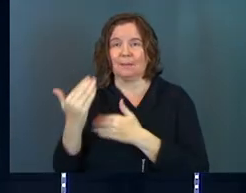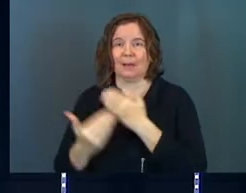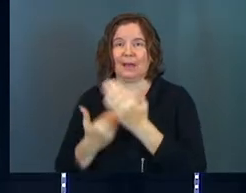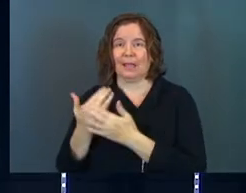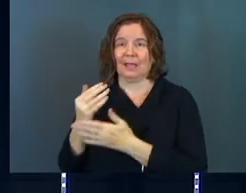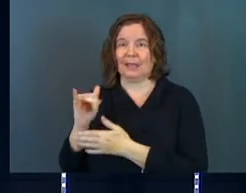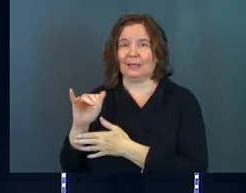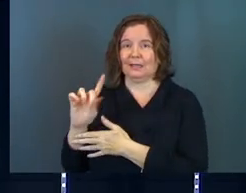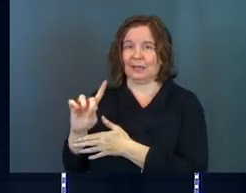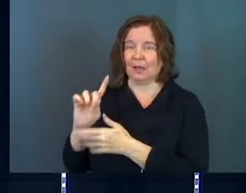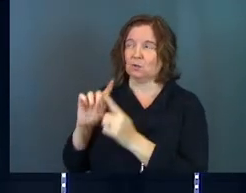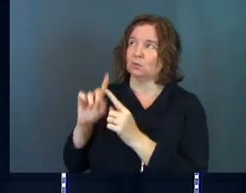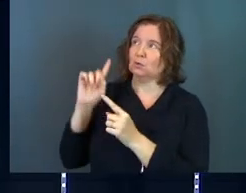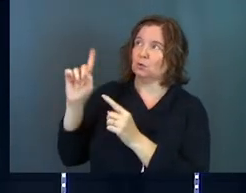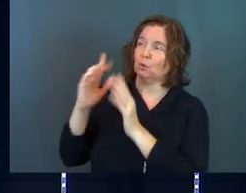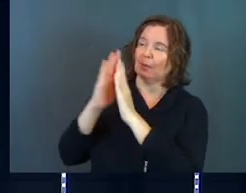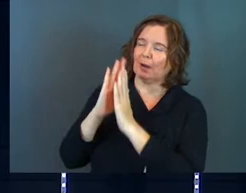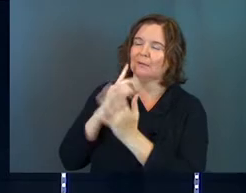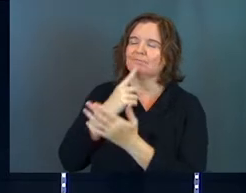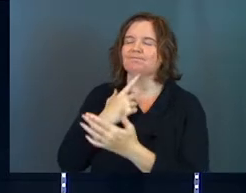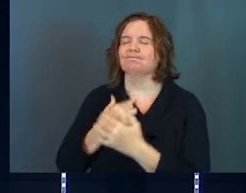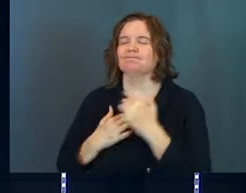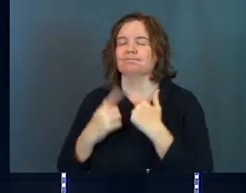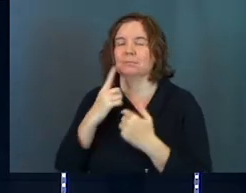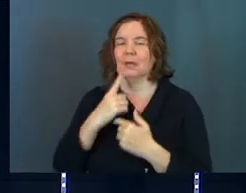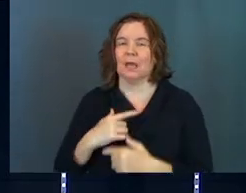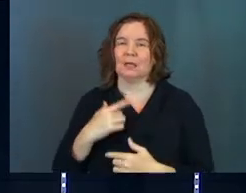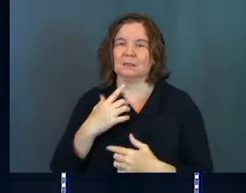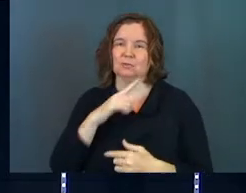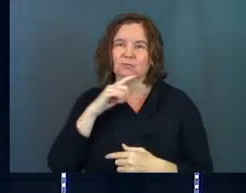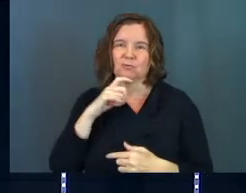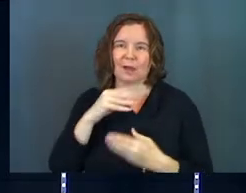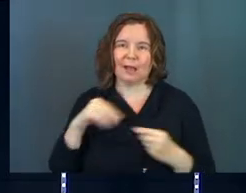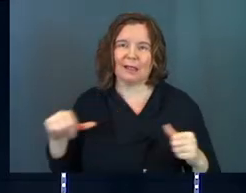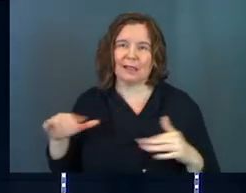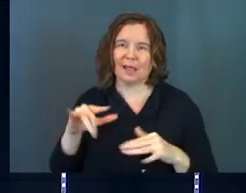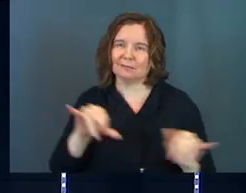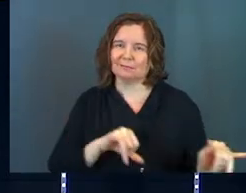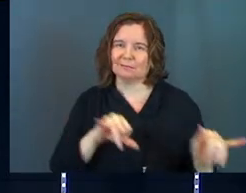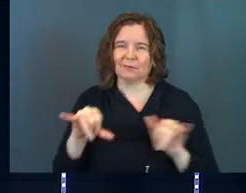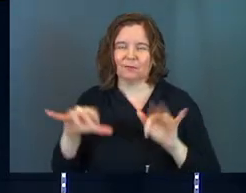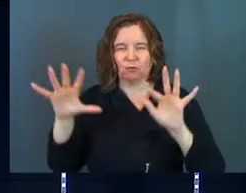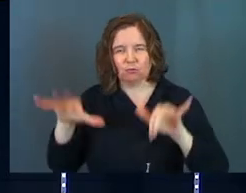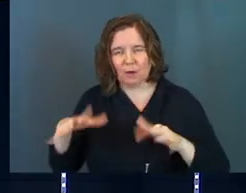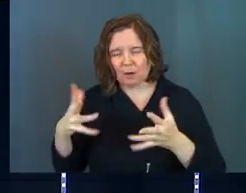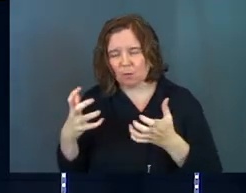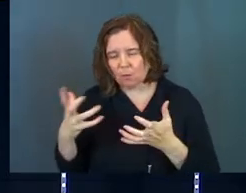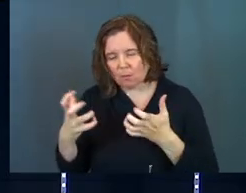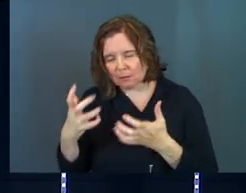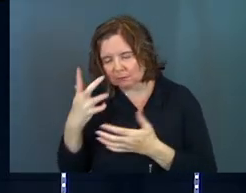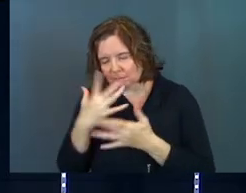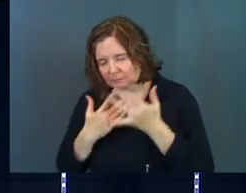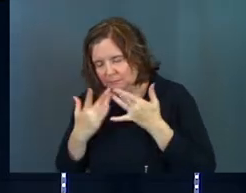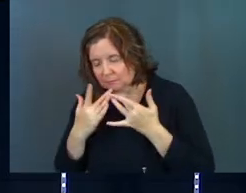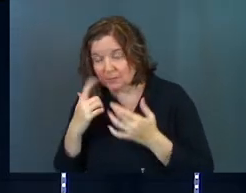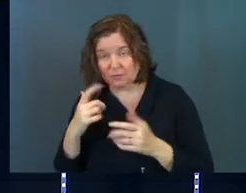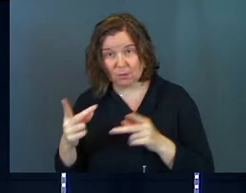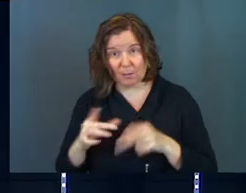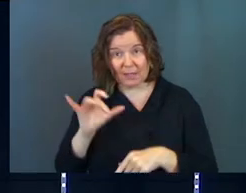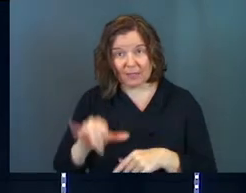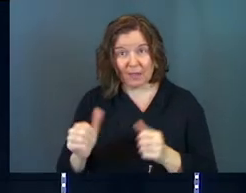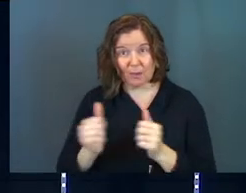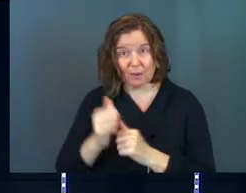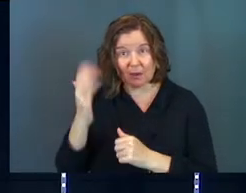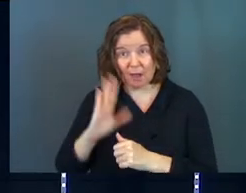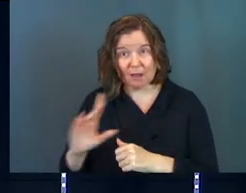to you in prayer. I thirst for you as parched land thirsts for rain. Have you ever been in a place like